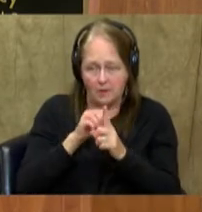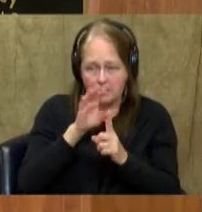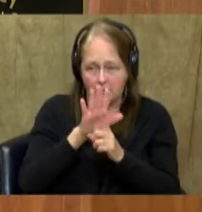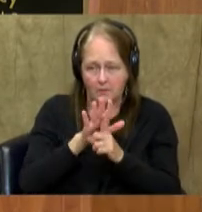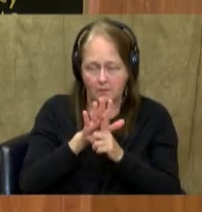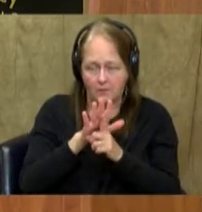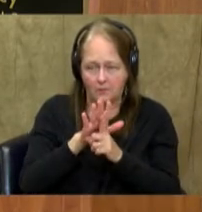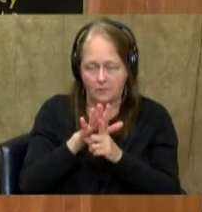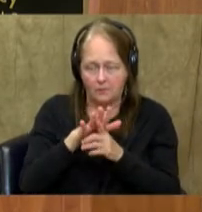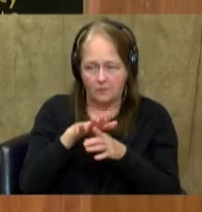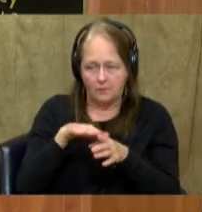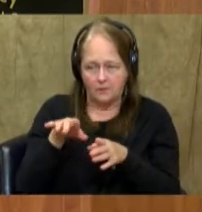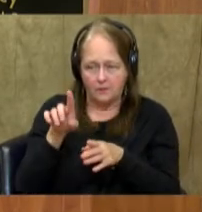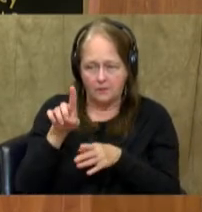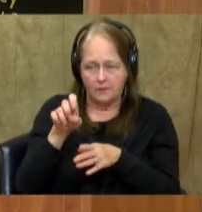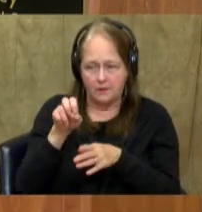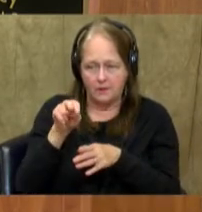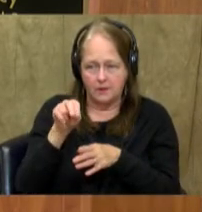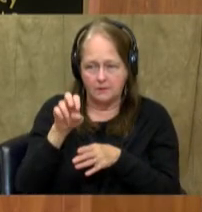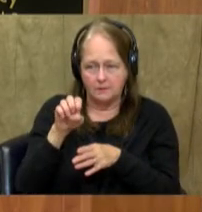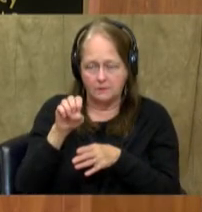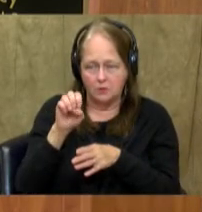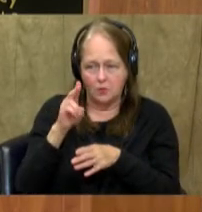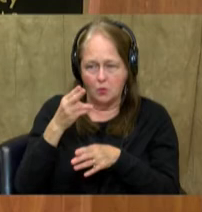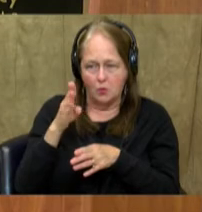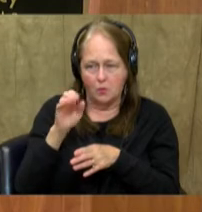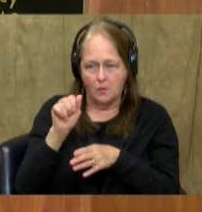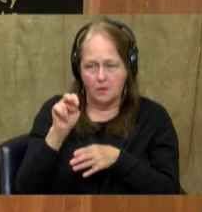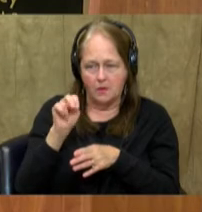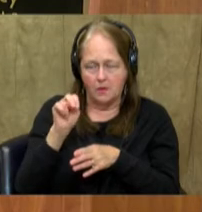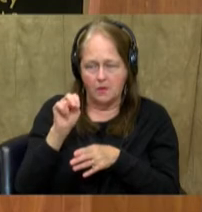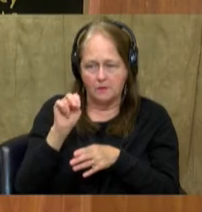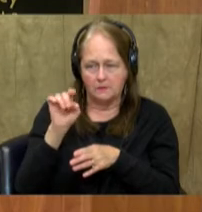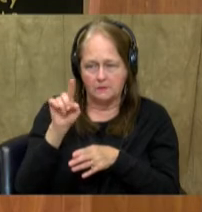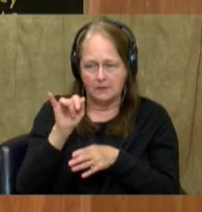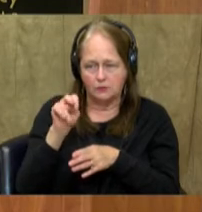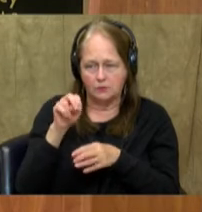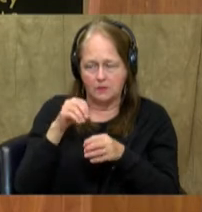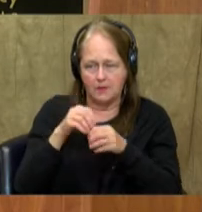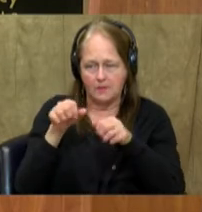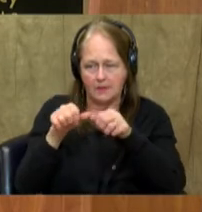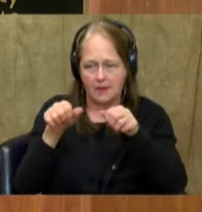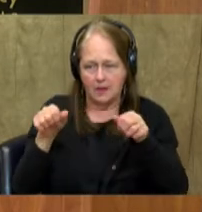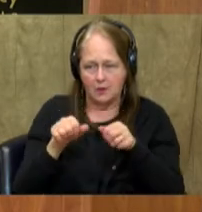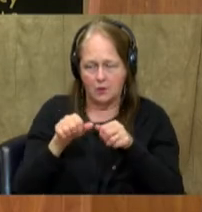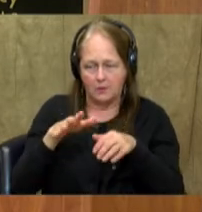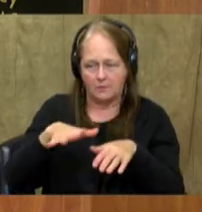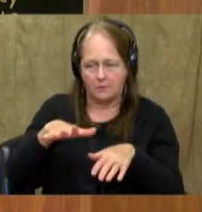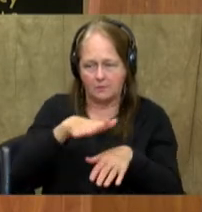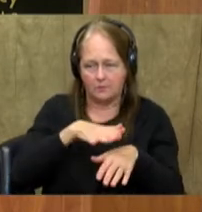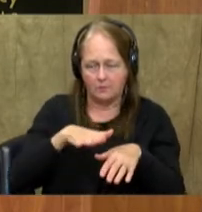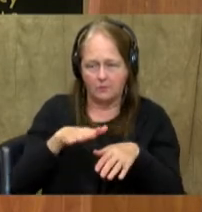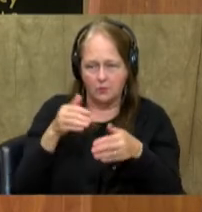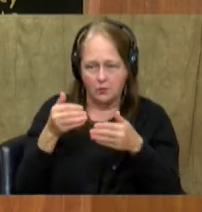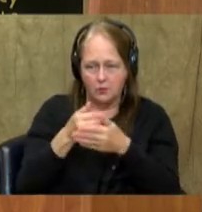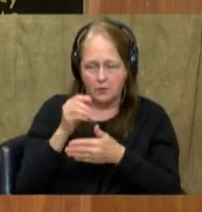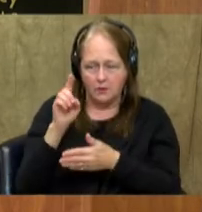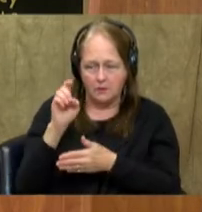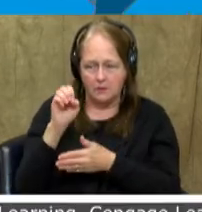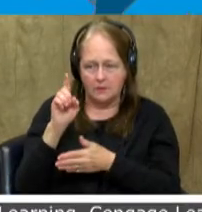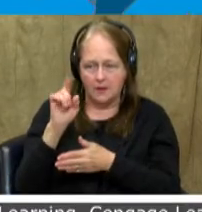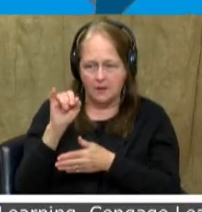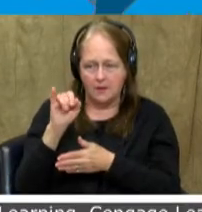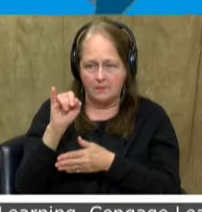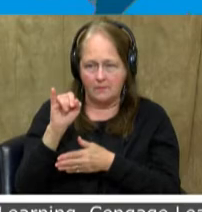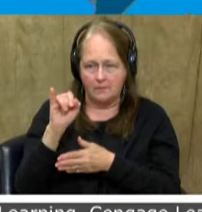of dense urbanization in this area? So let's get right to it. New Delhi, India, which is the capital of India,